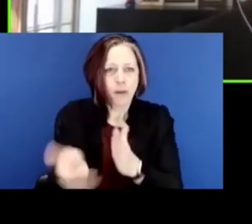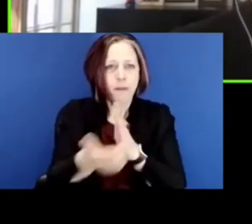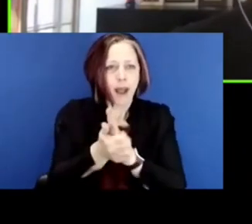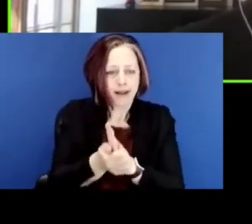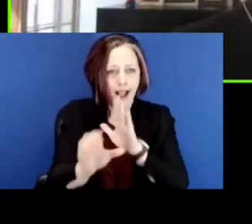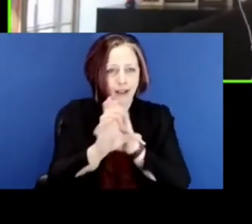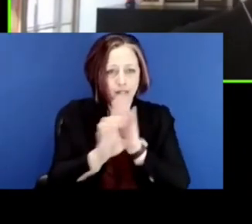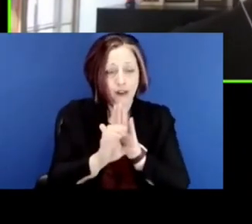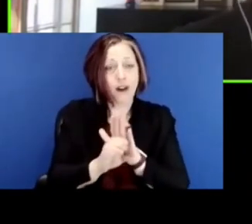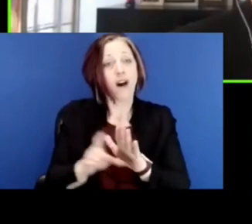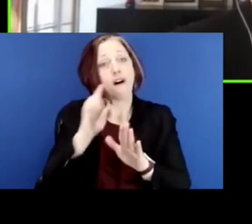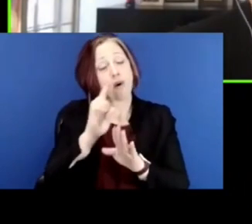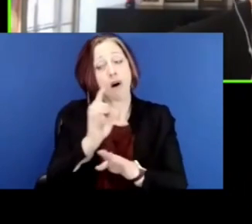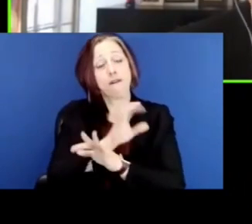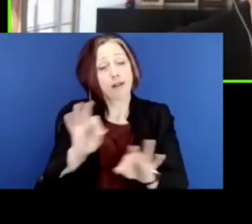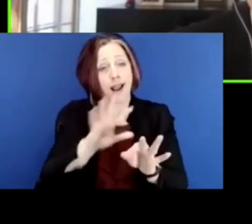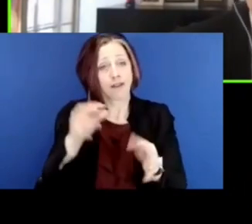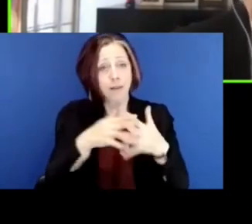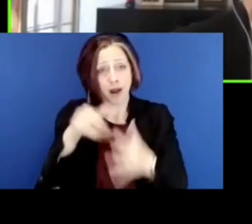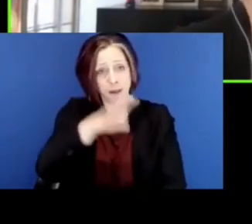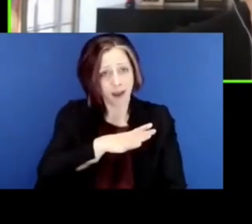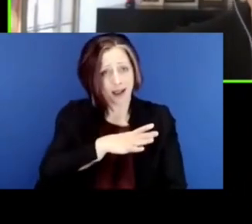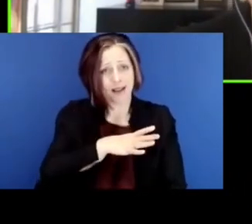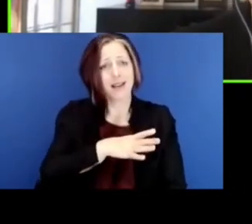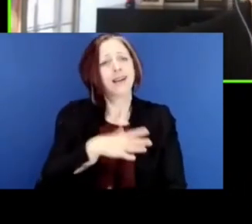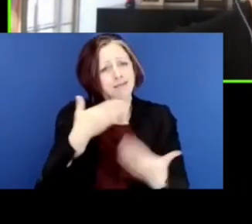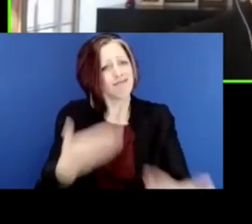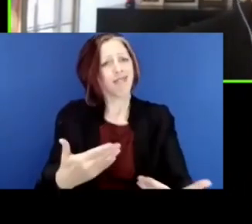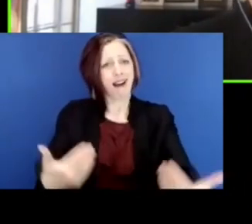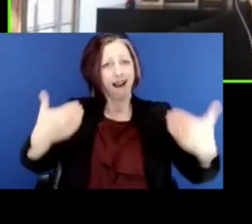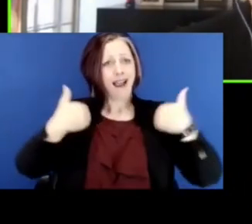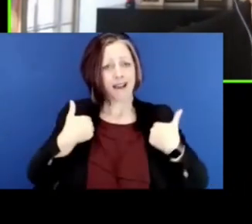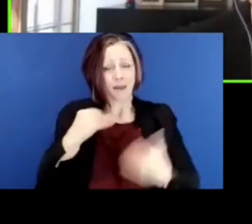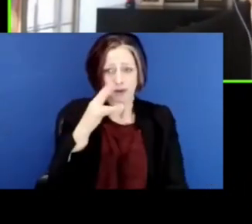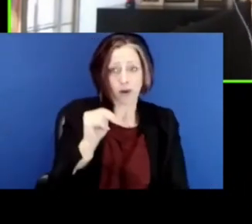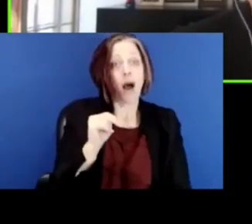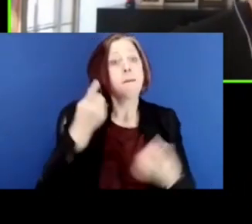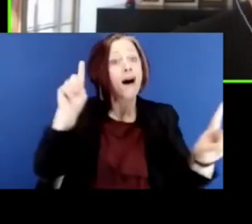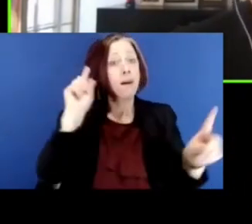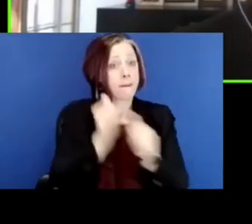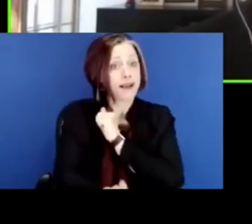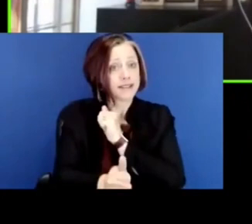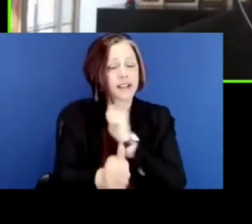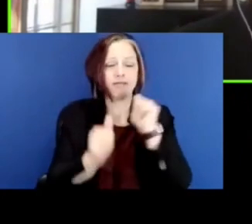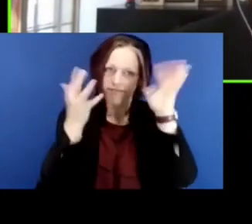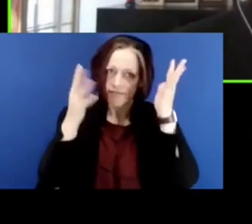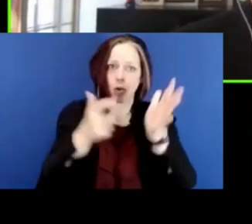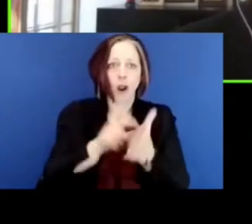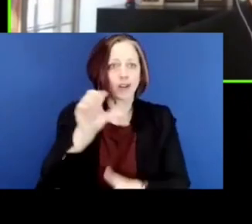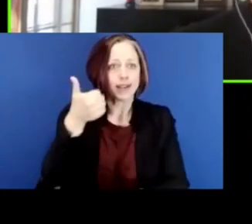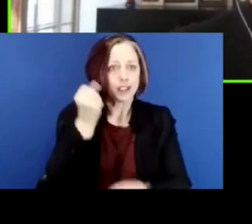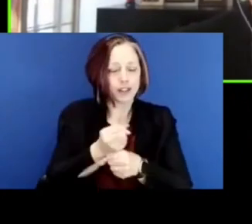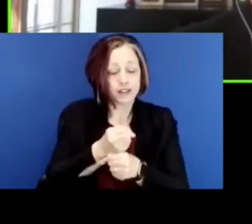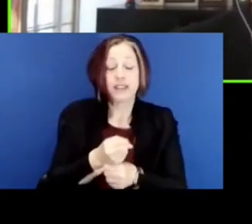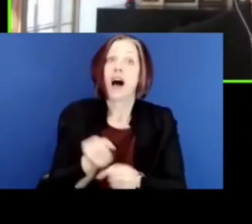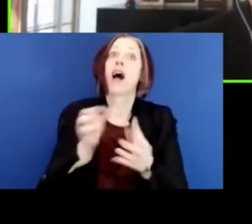the right of freed African American men could be restored in Minnesota. And they were successful. Took a decade. There's a